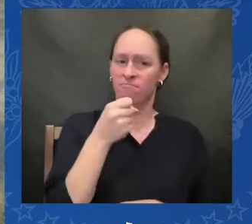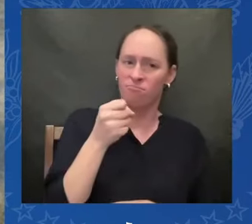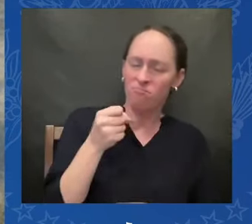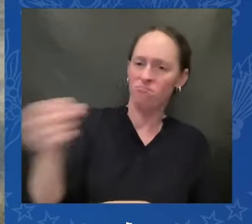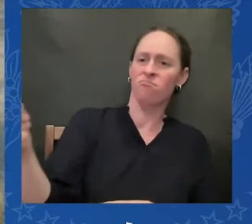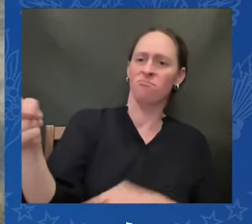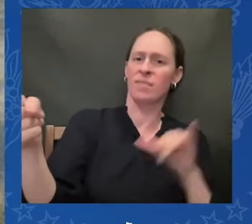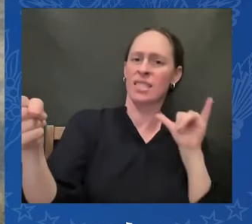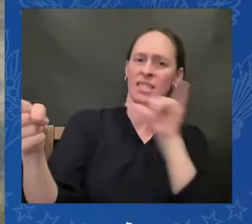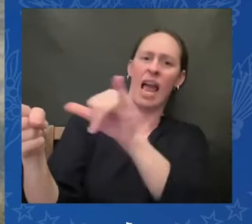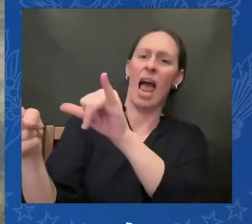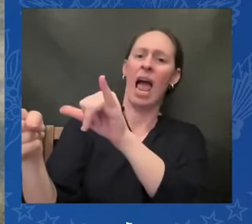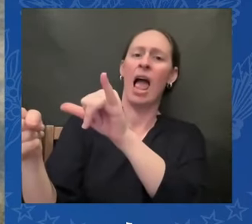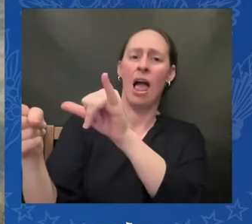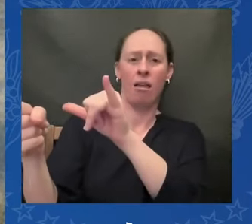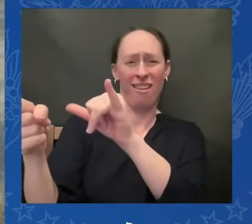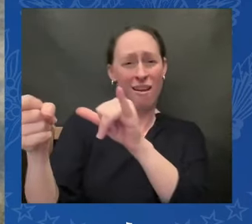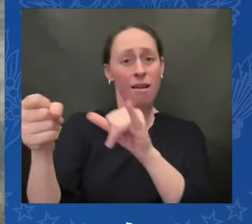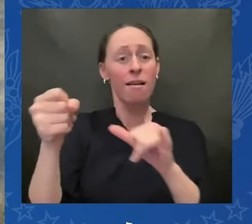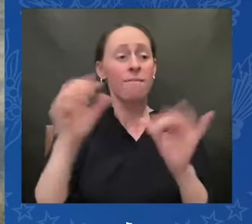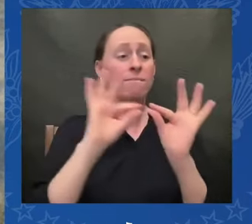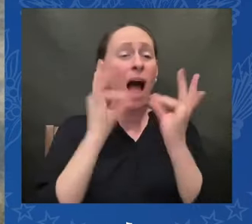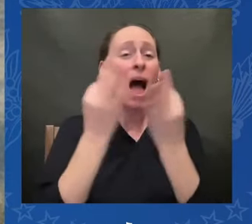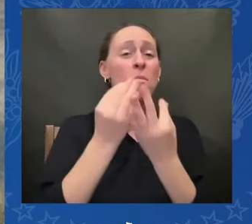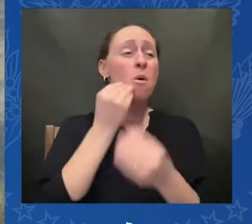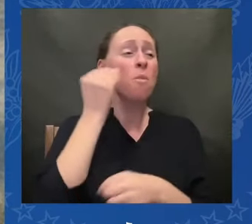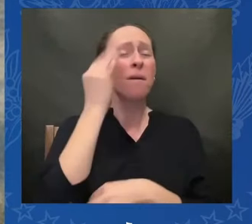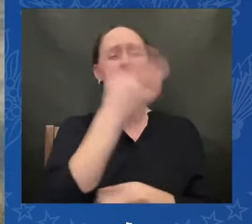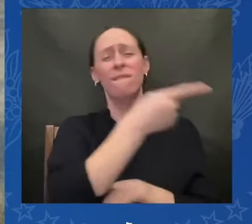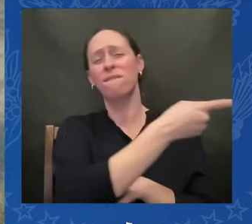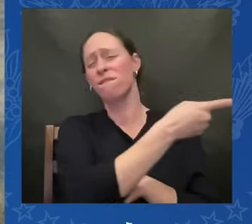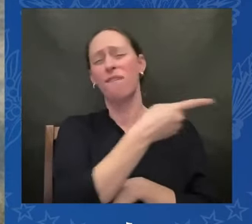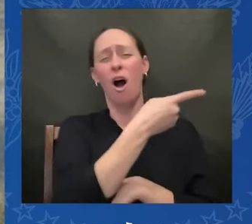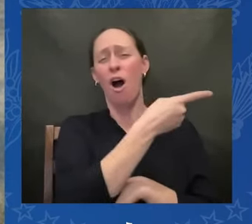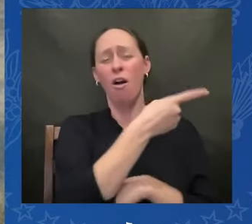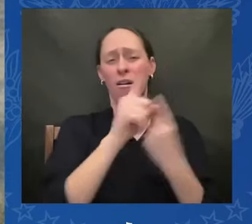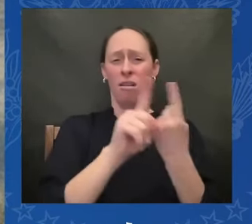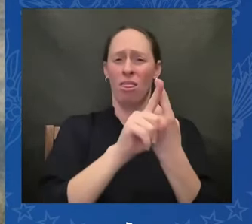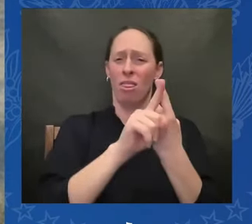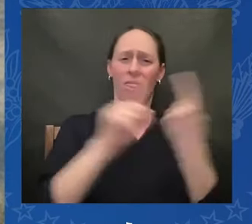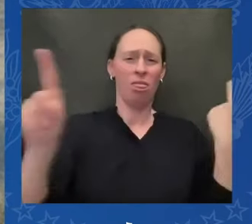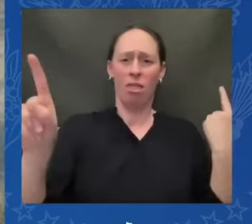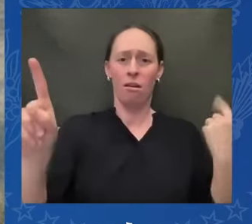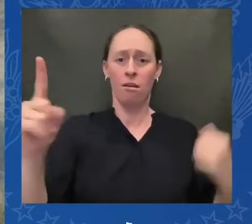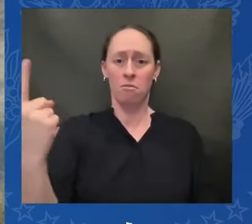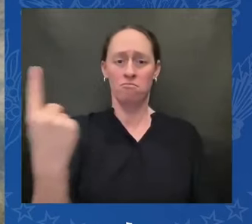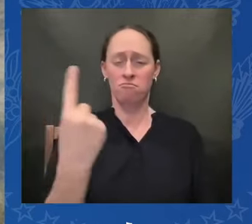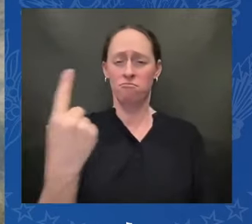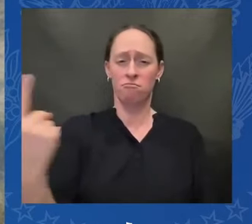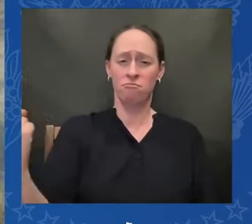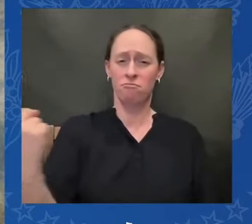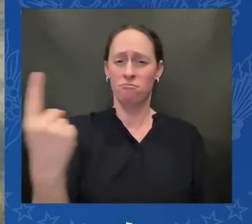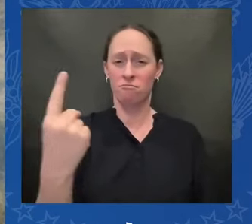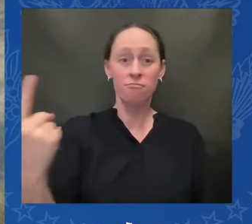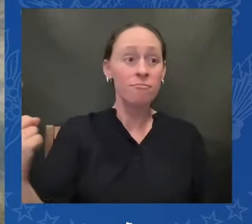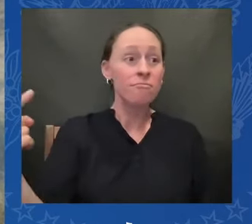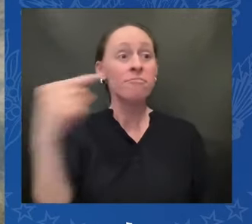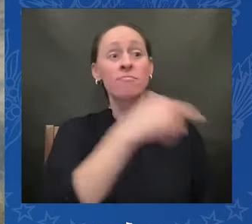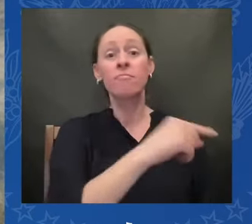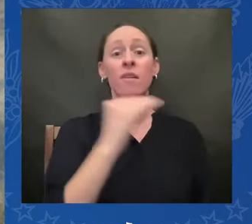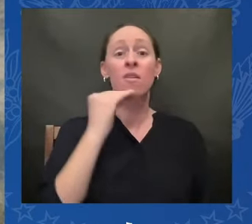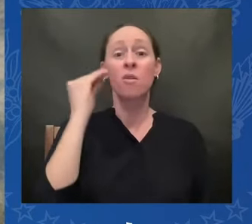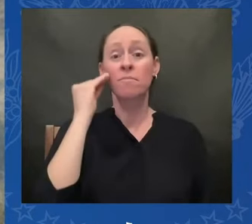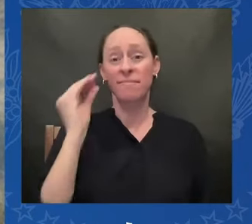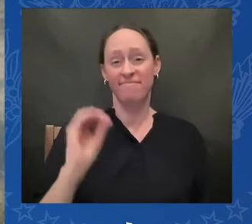like them never went back home and I mourn their passing alongside you others